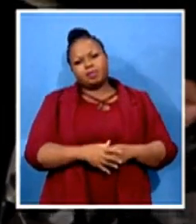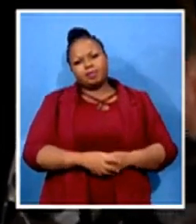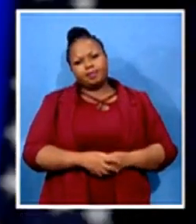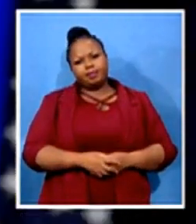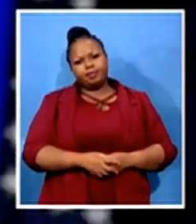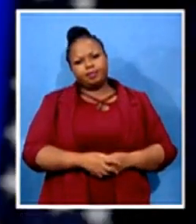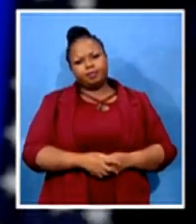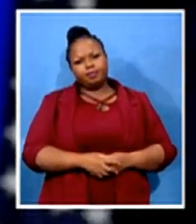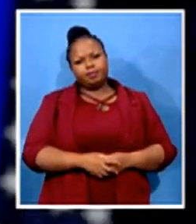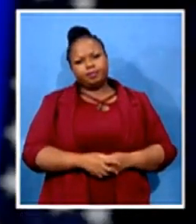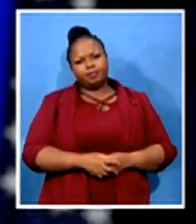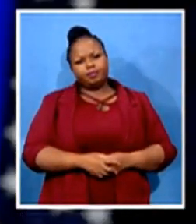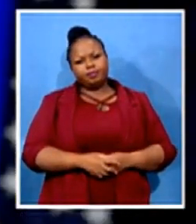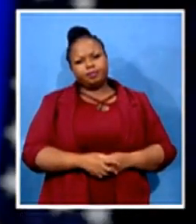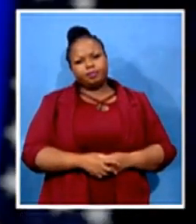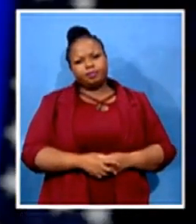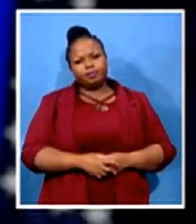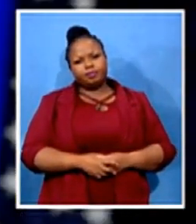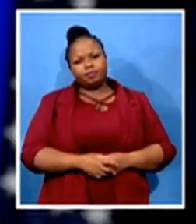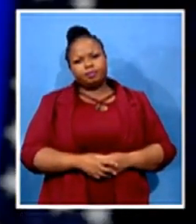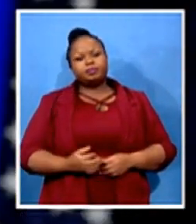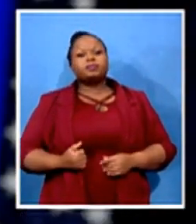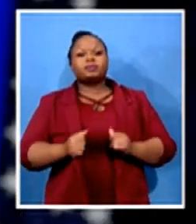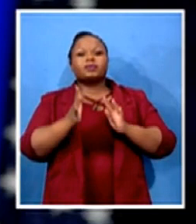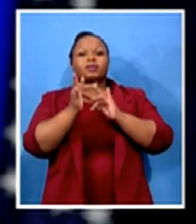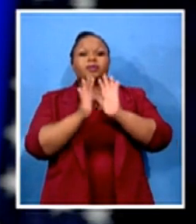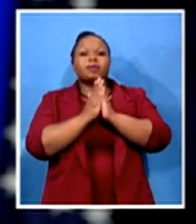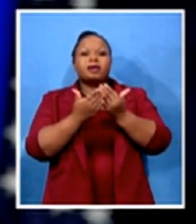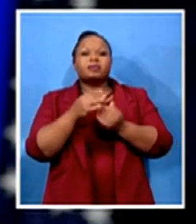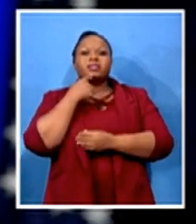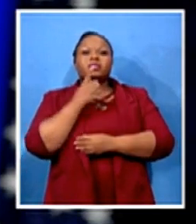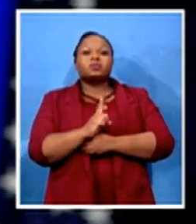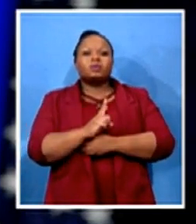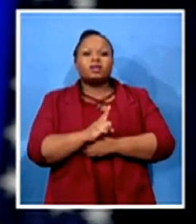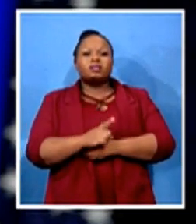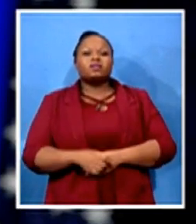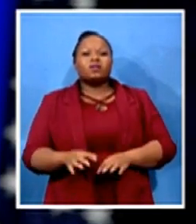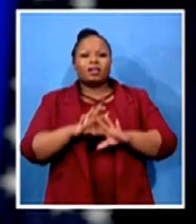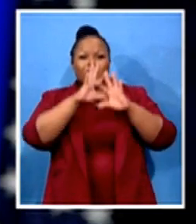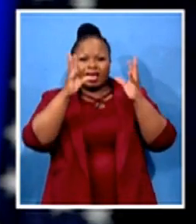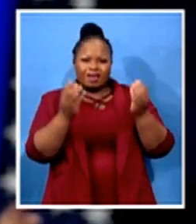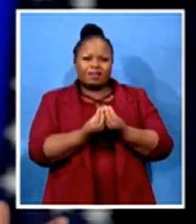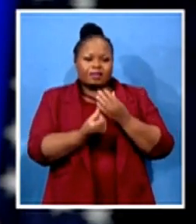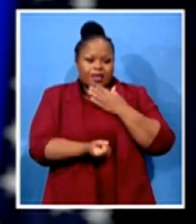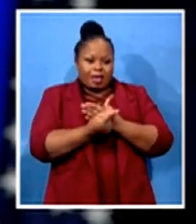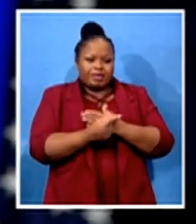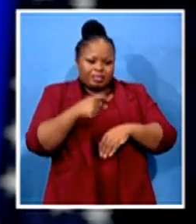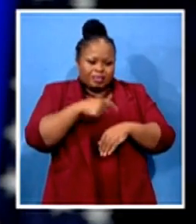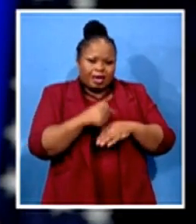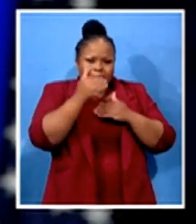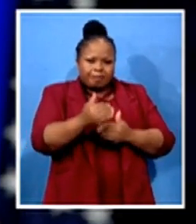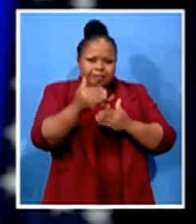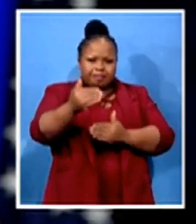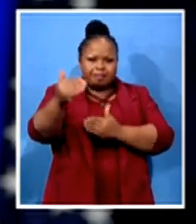The Bible tells us, to everything there is a season, a time to build, a time to reap, and a time to sow,